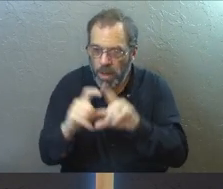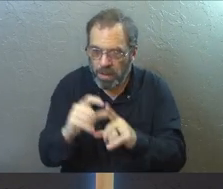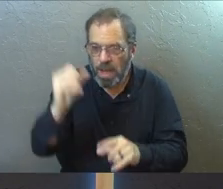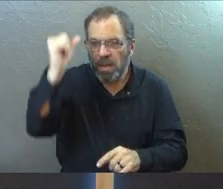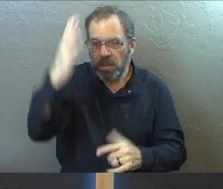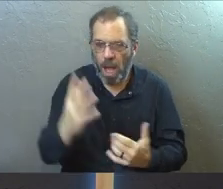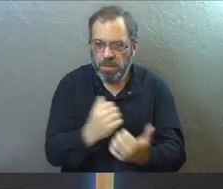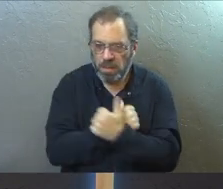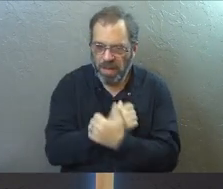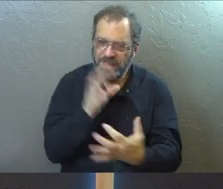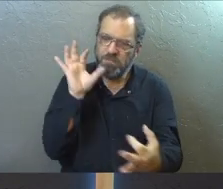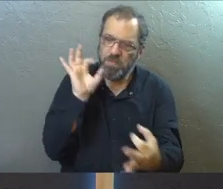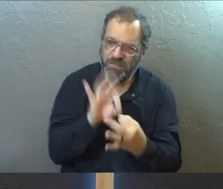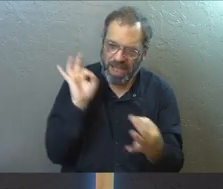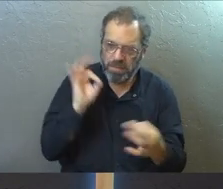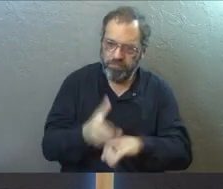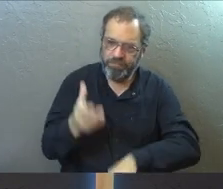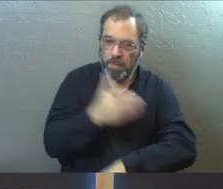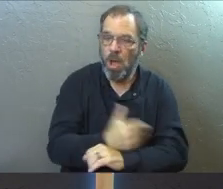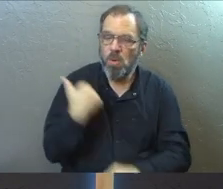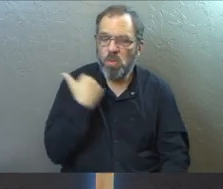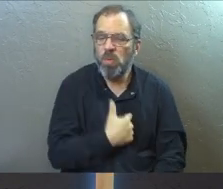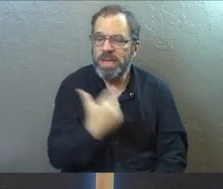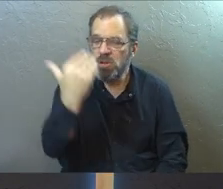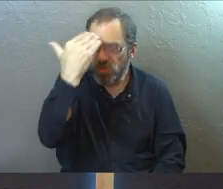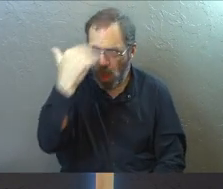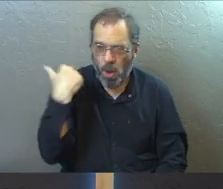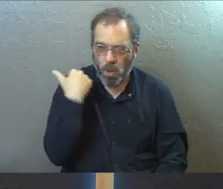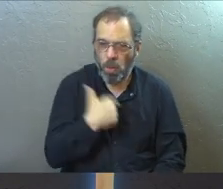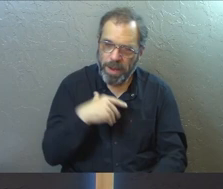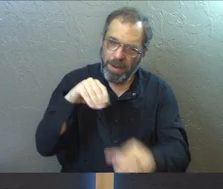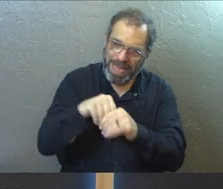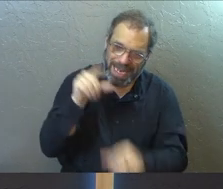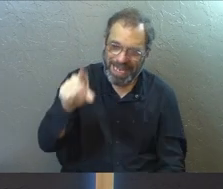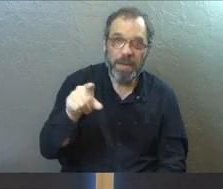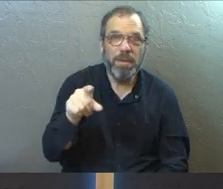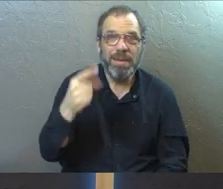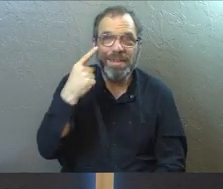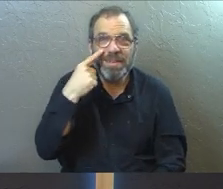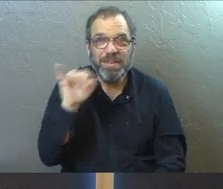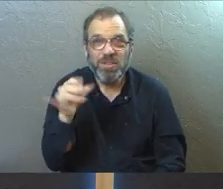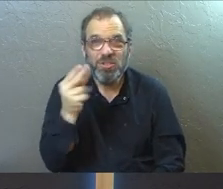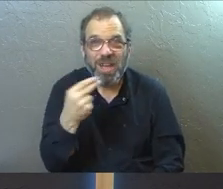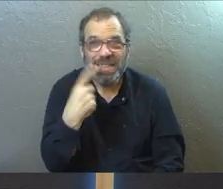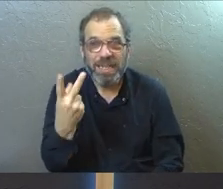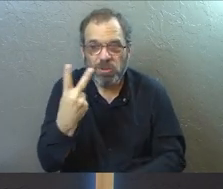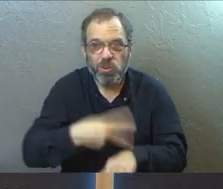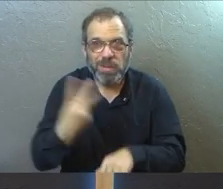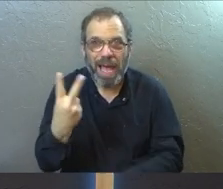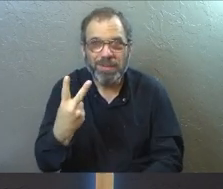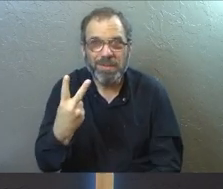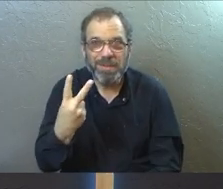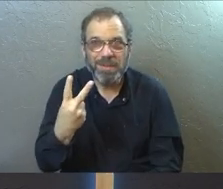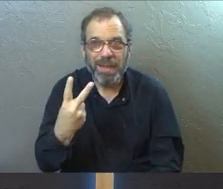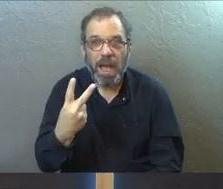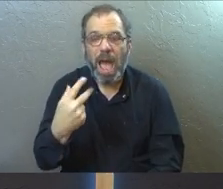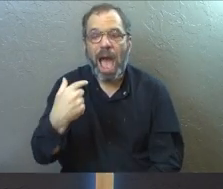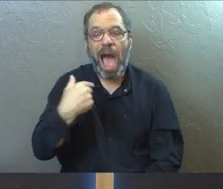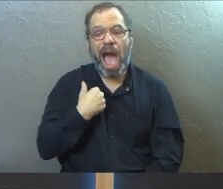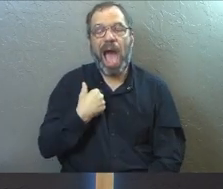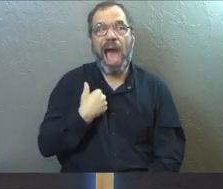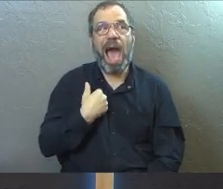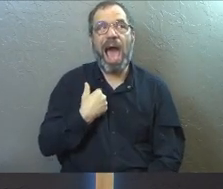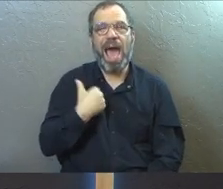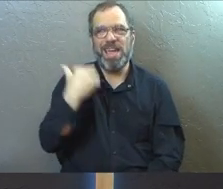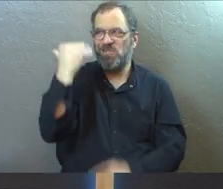the love of God is perfected. By this we know that we are in him. Do you see John saying it twice there? I